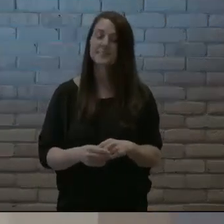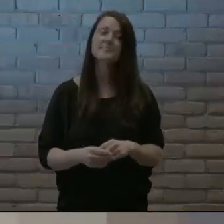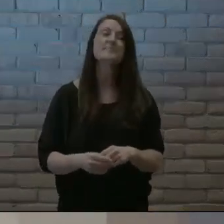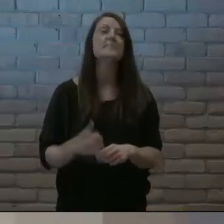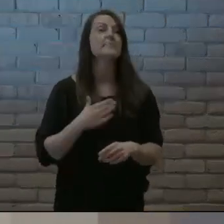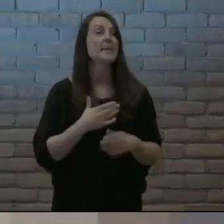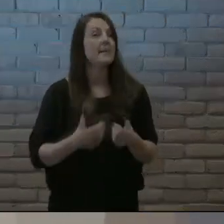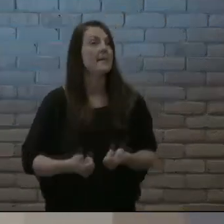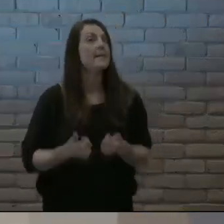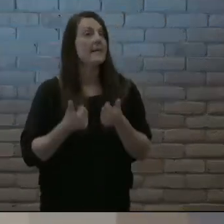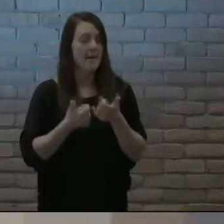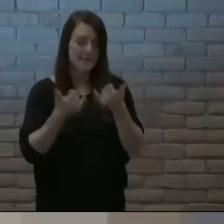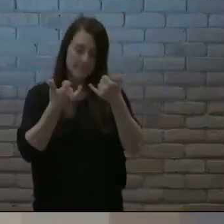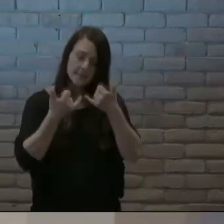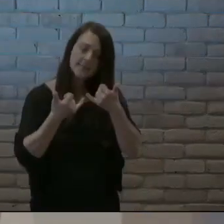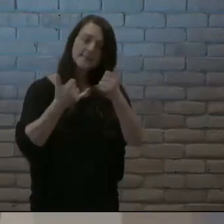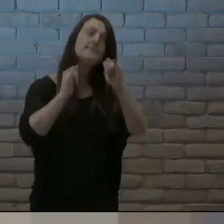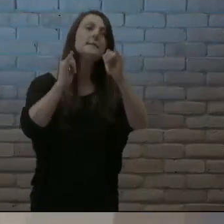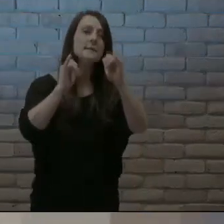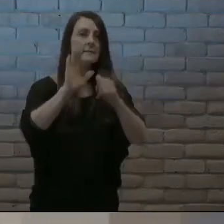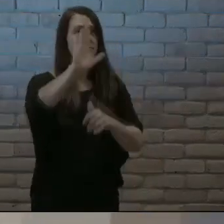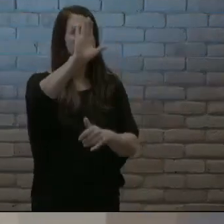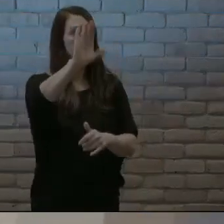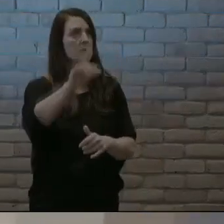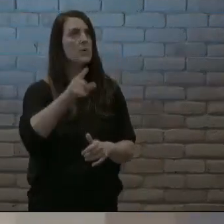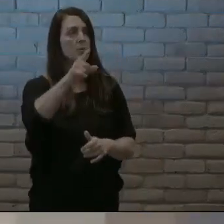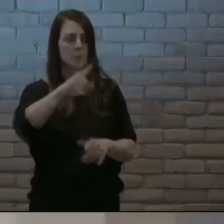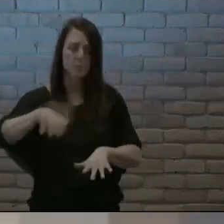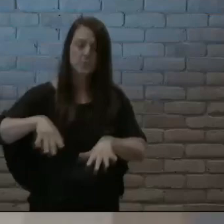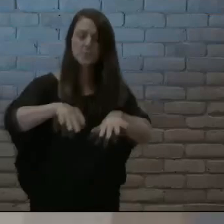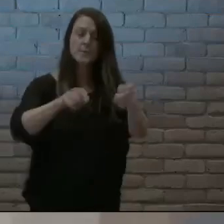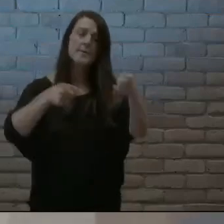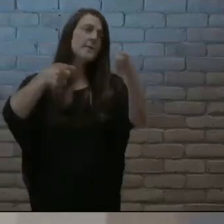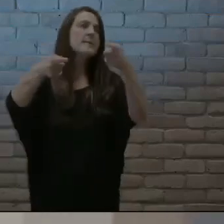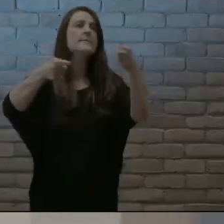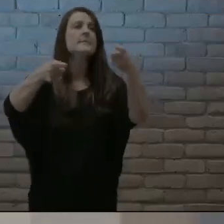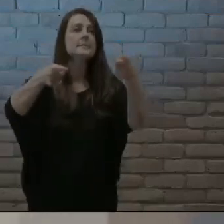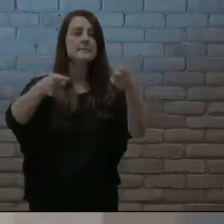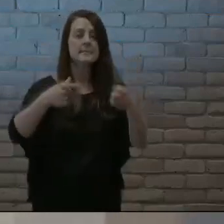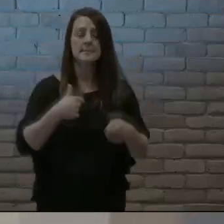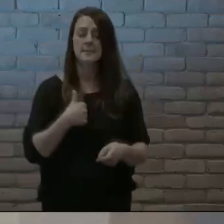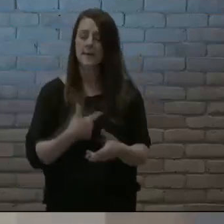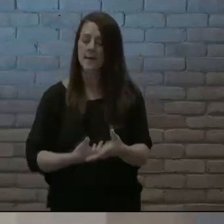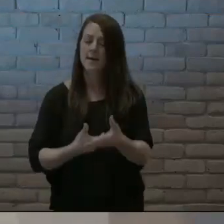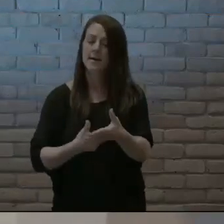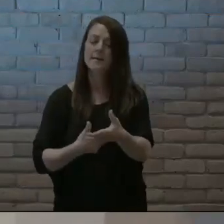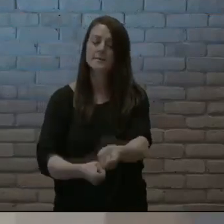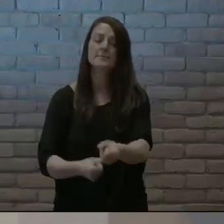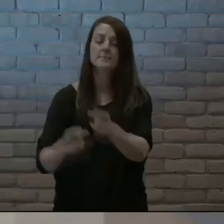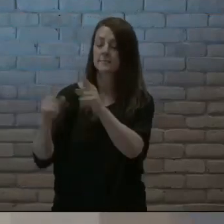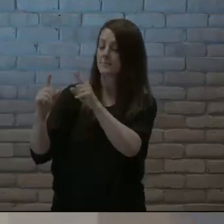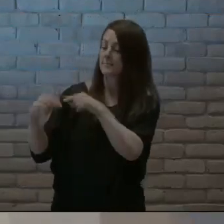I'm still in your hands I'm is my confidence